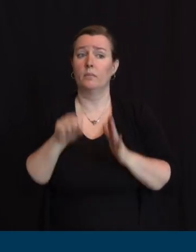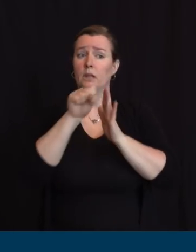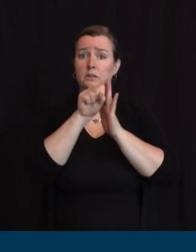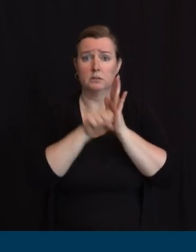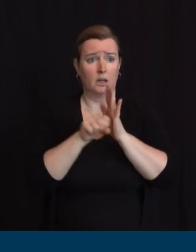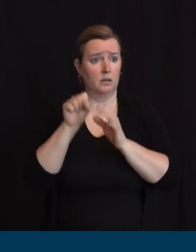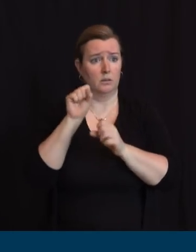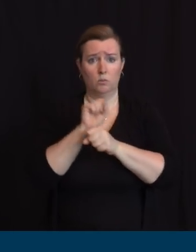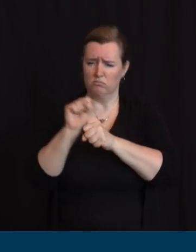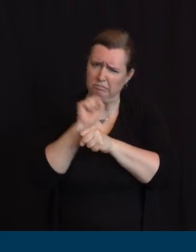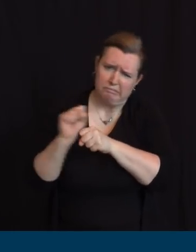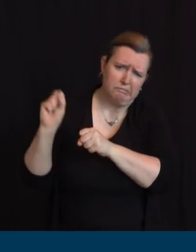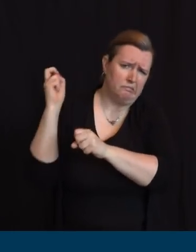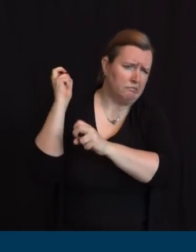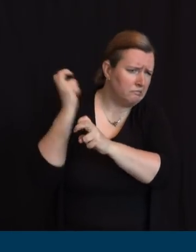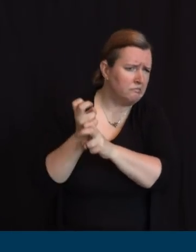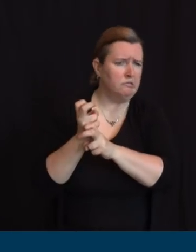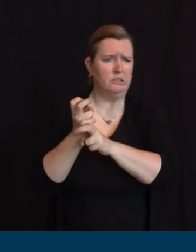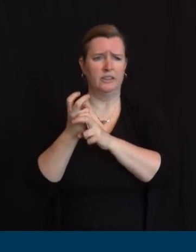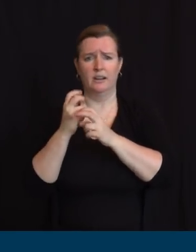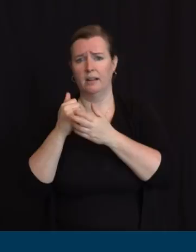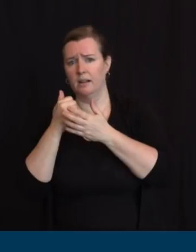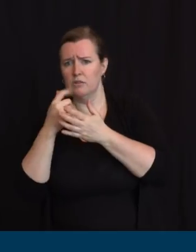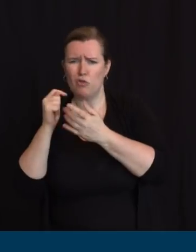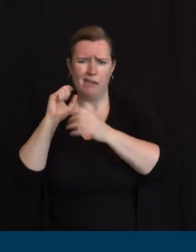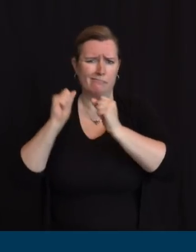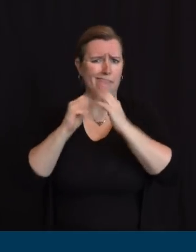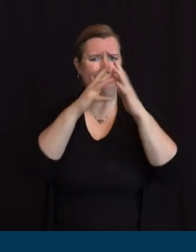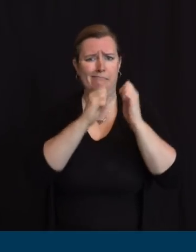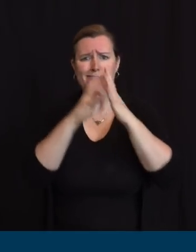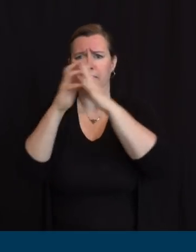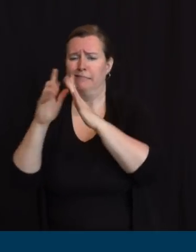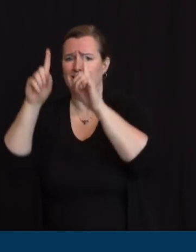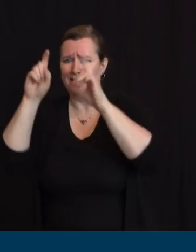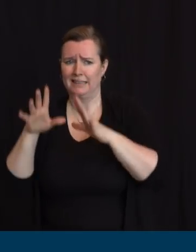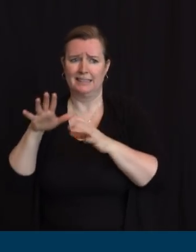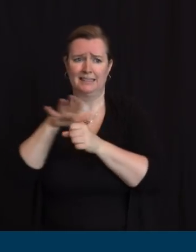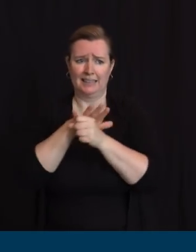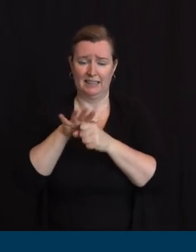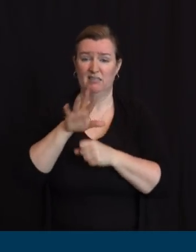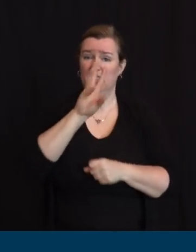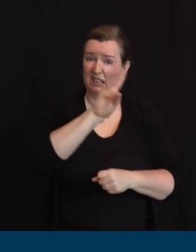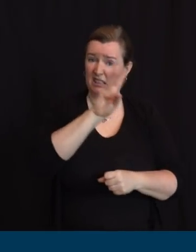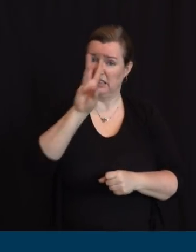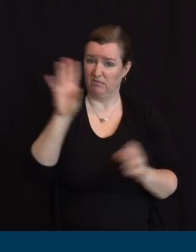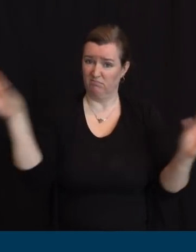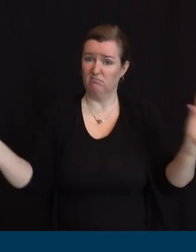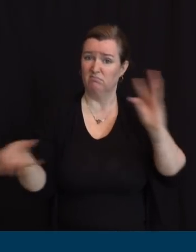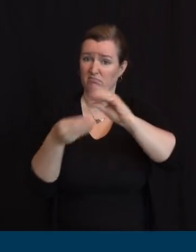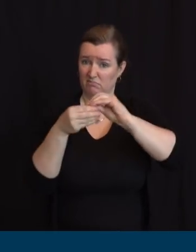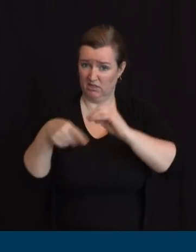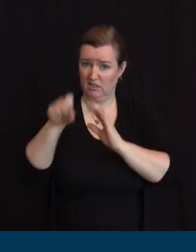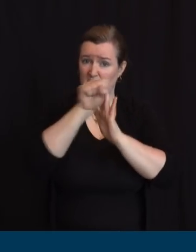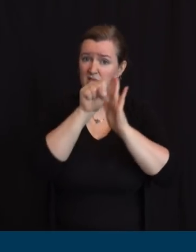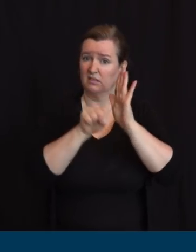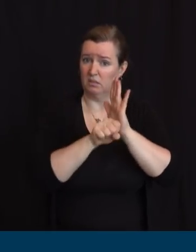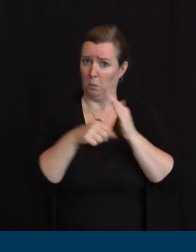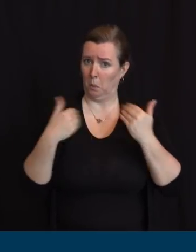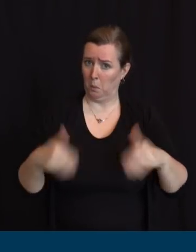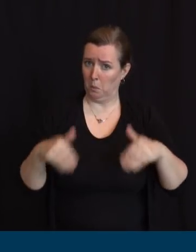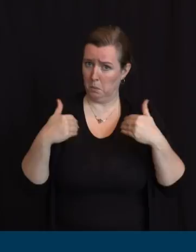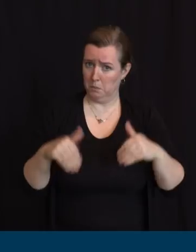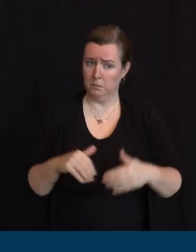with 66 testing sites. The testing now is conducted with a nasal swab